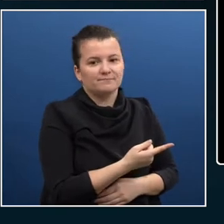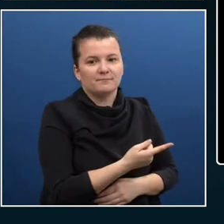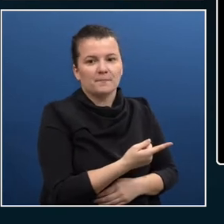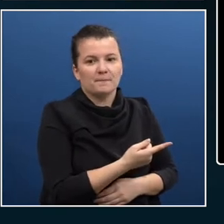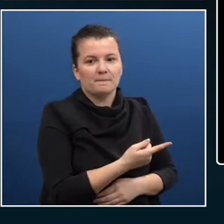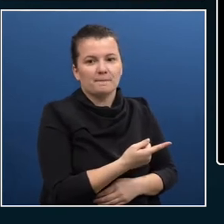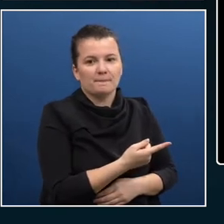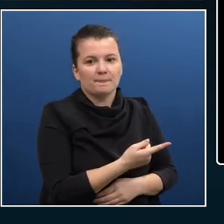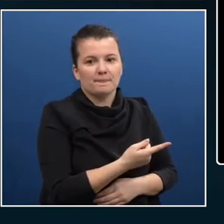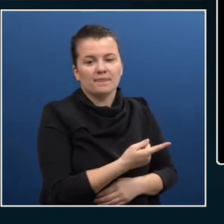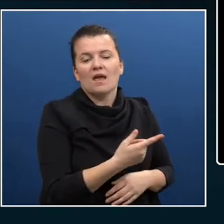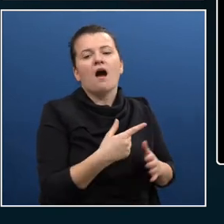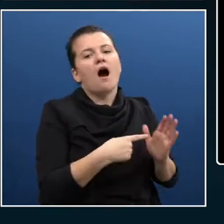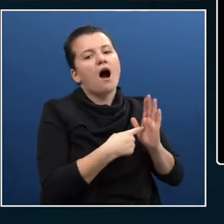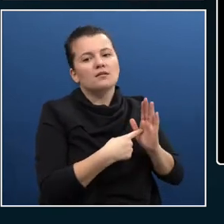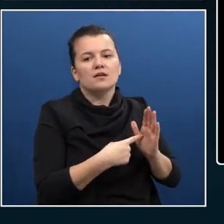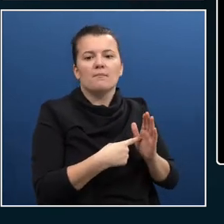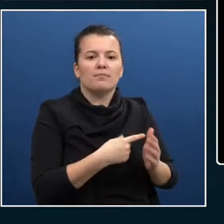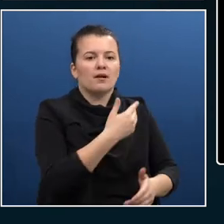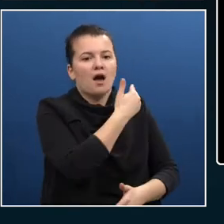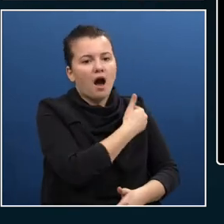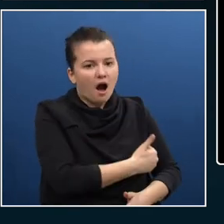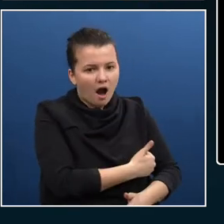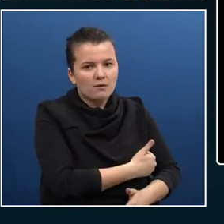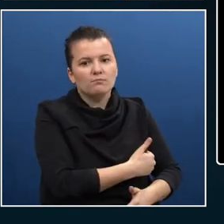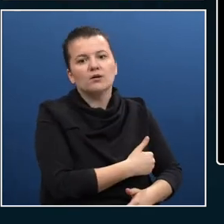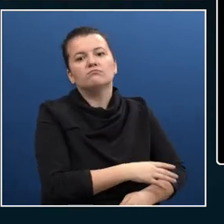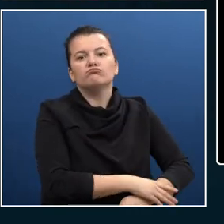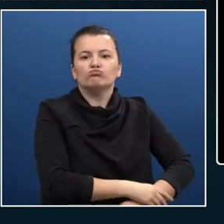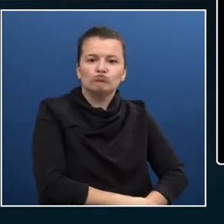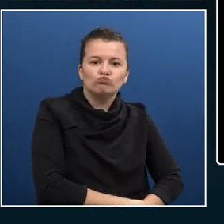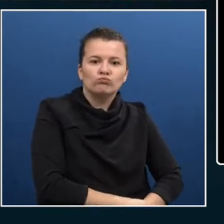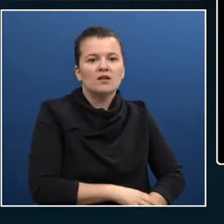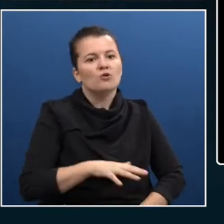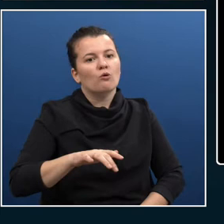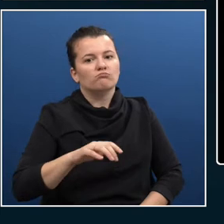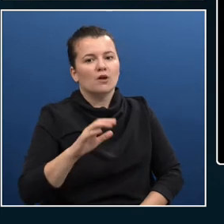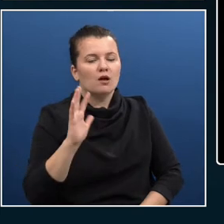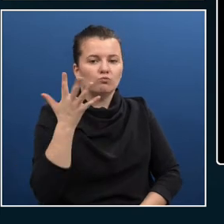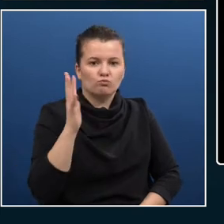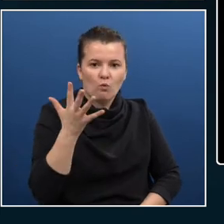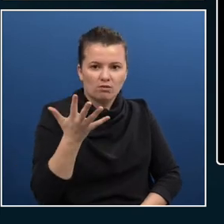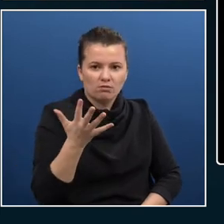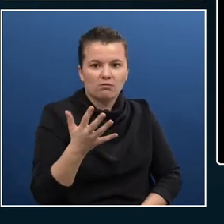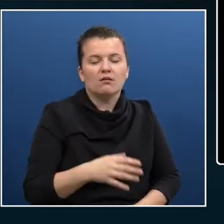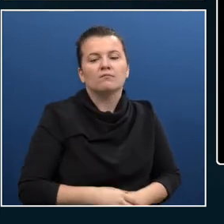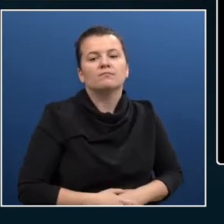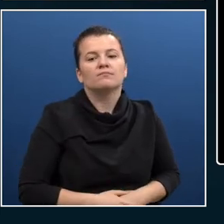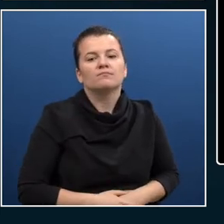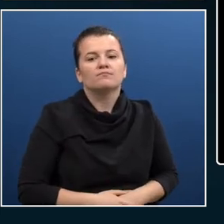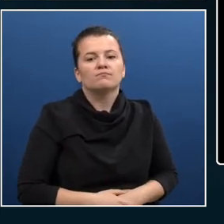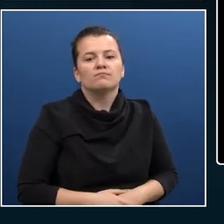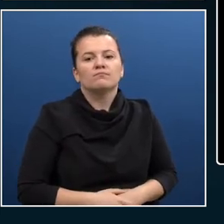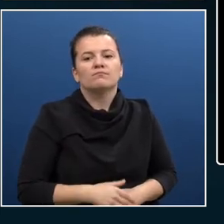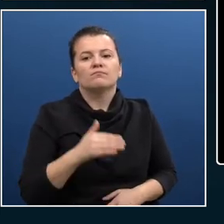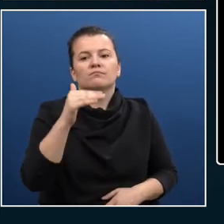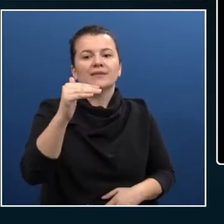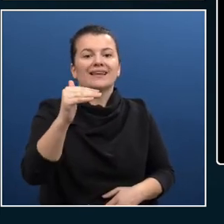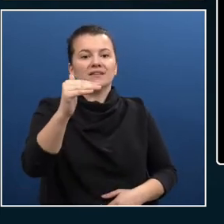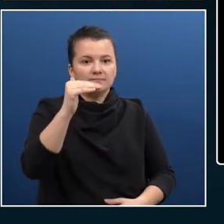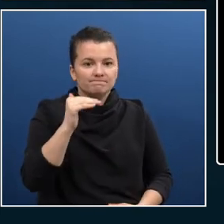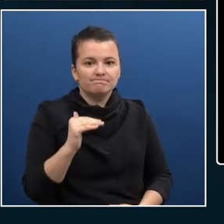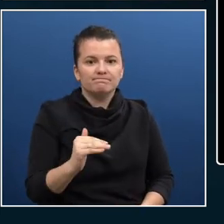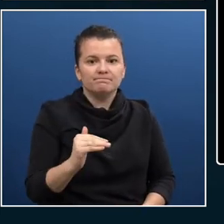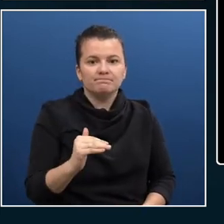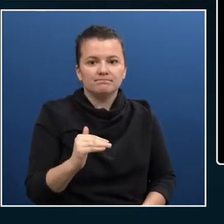arms or no arm. And we have on the top here someone who is,